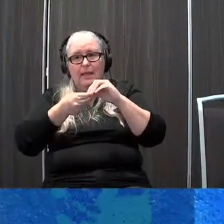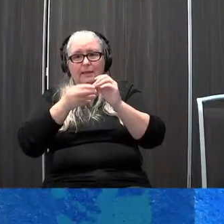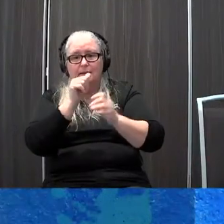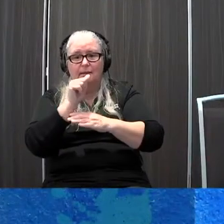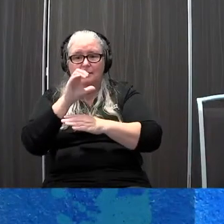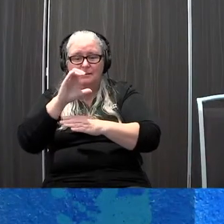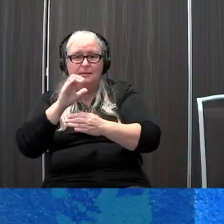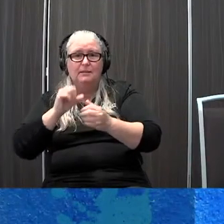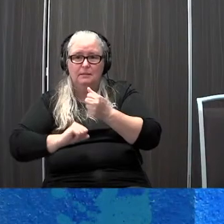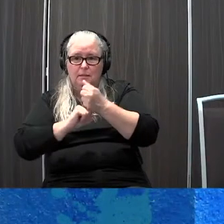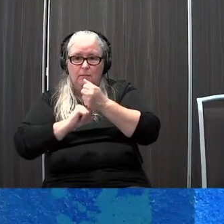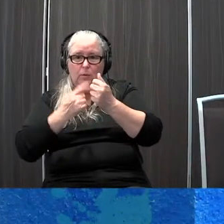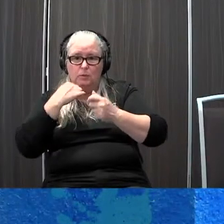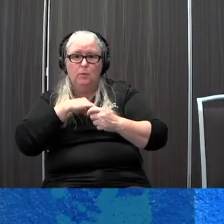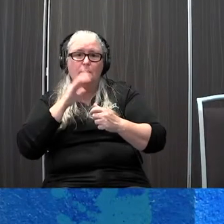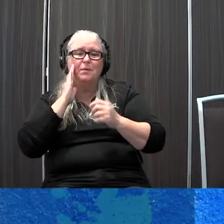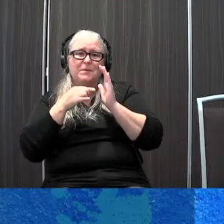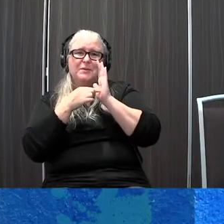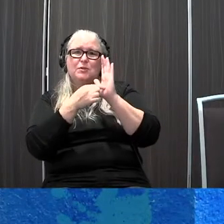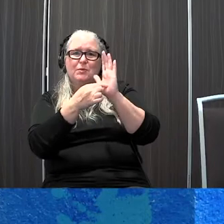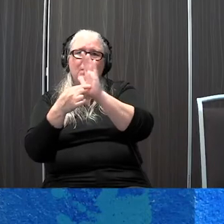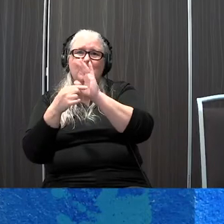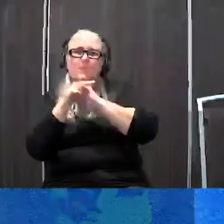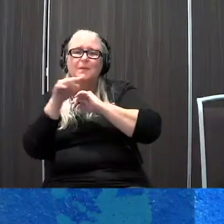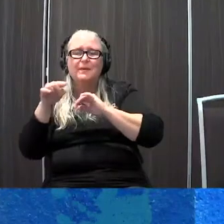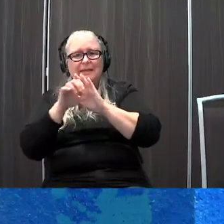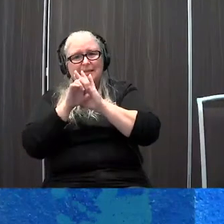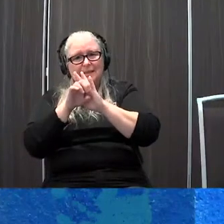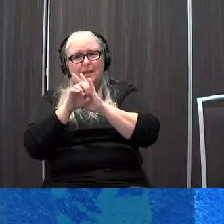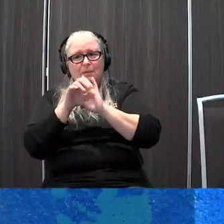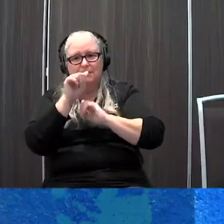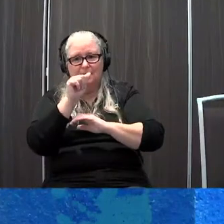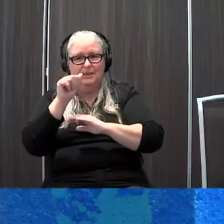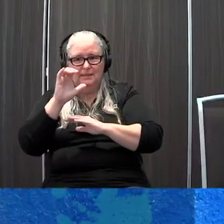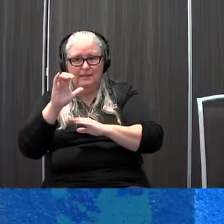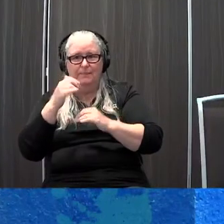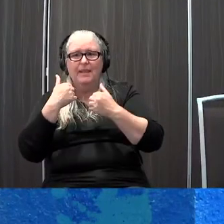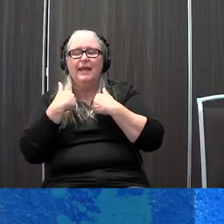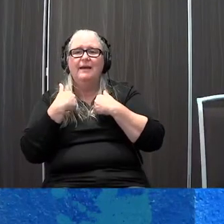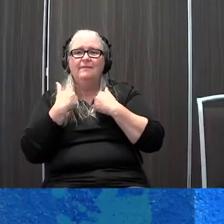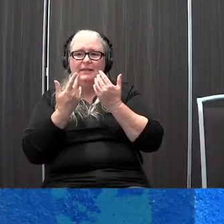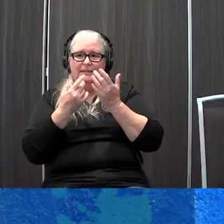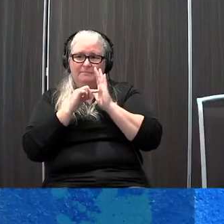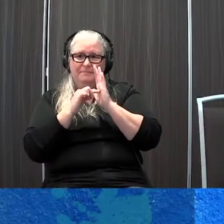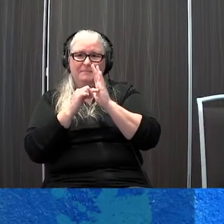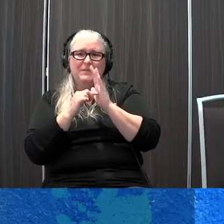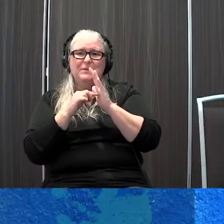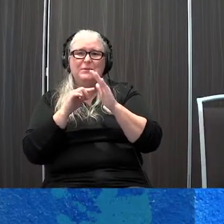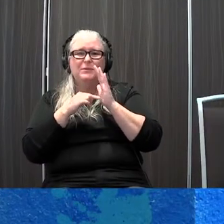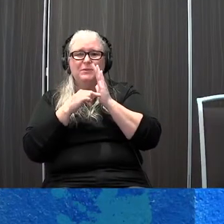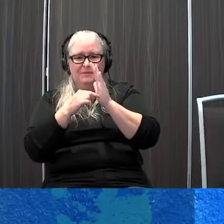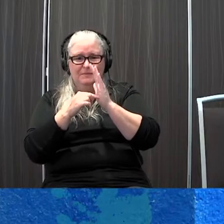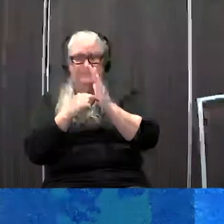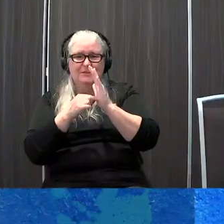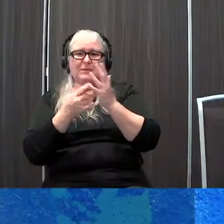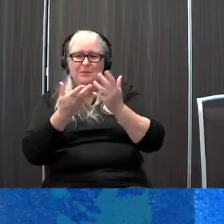we'll just kind of delve into some examples of AAC and I have some examples to show you some here today